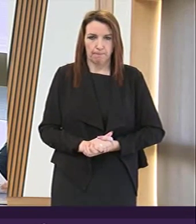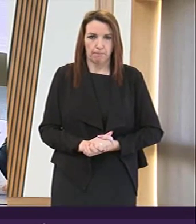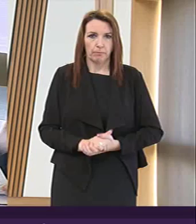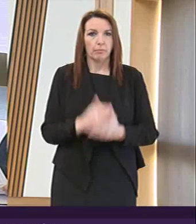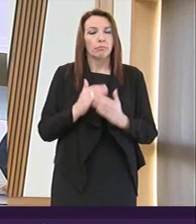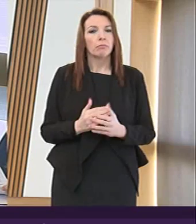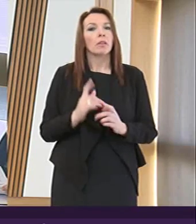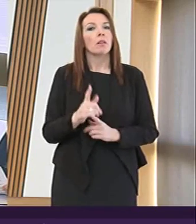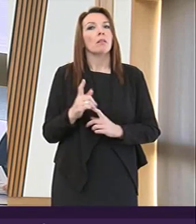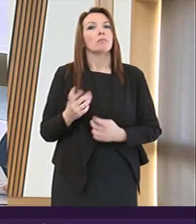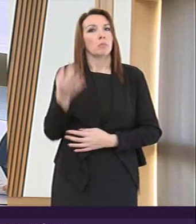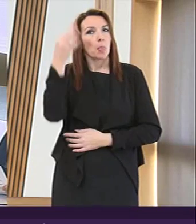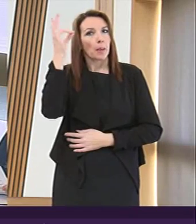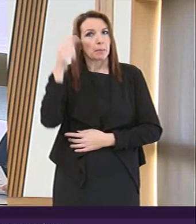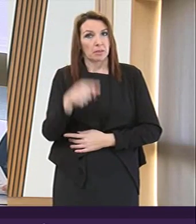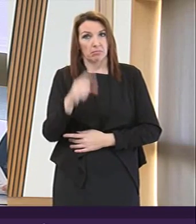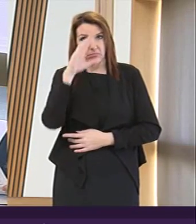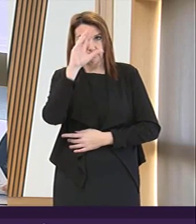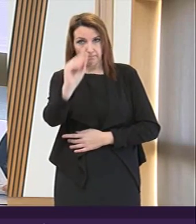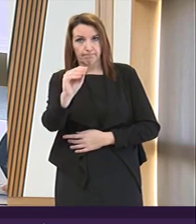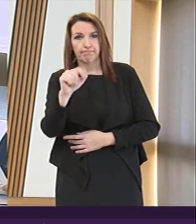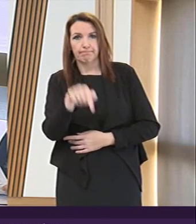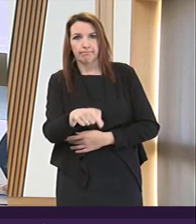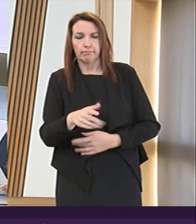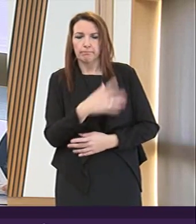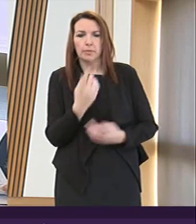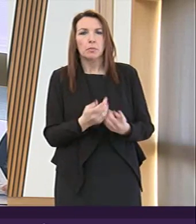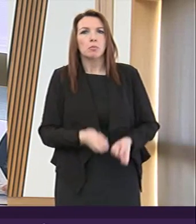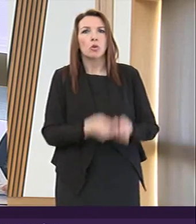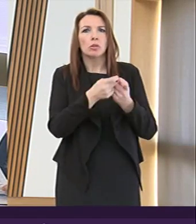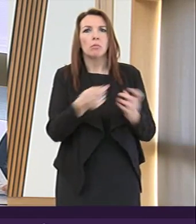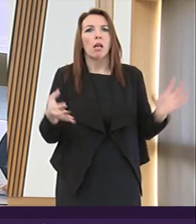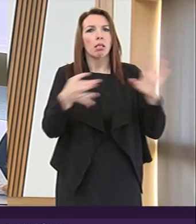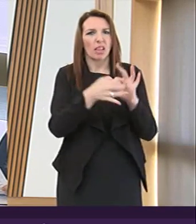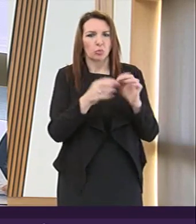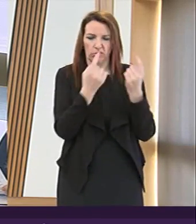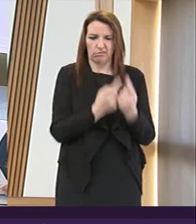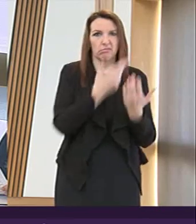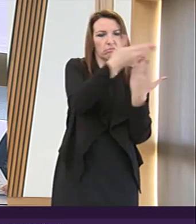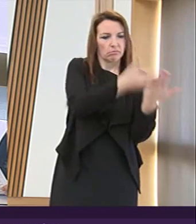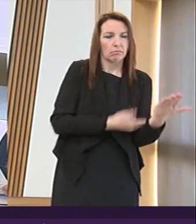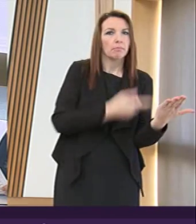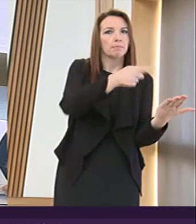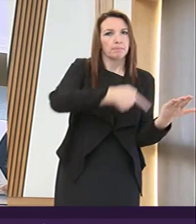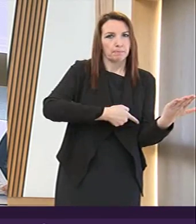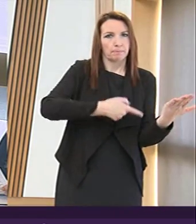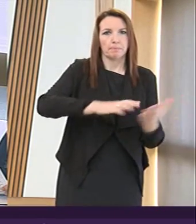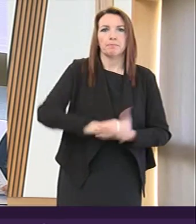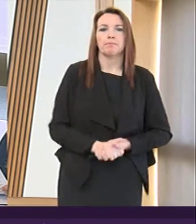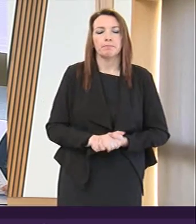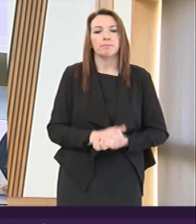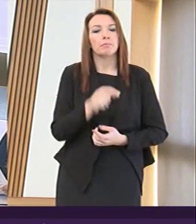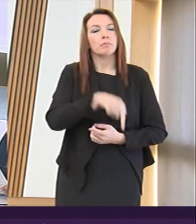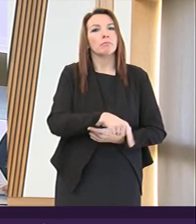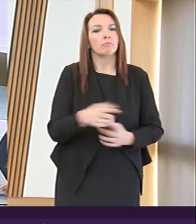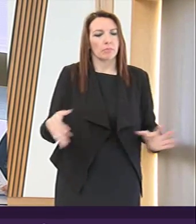However, the Committee may wish to note a matter which has been raised in relation to the laying of these instruments. As they are